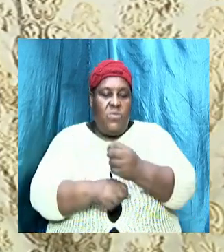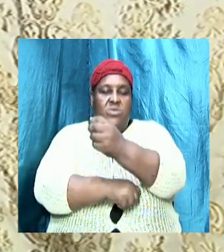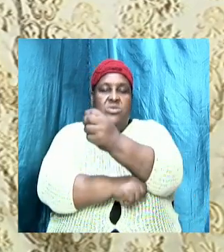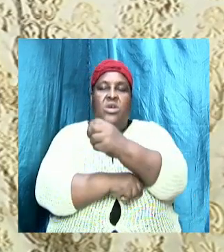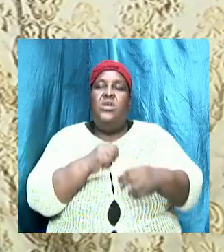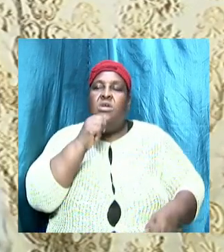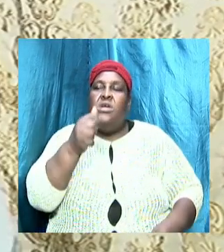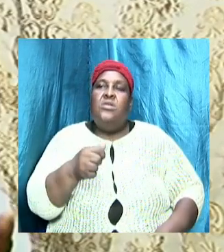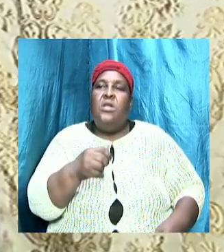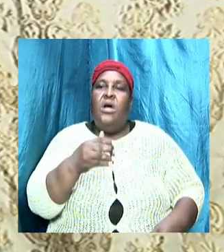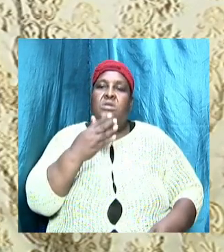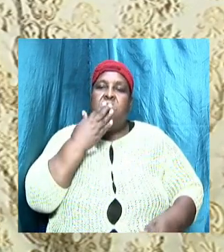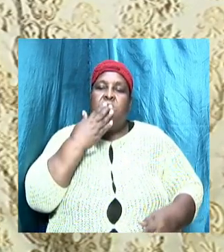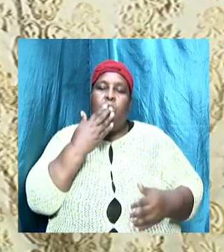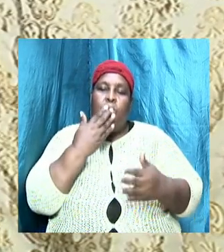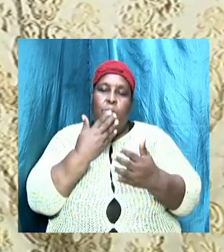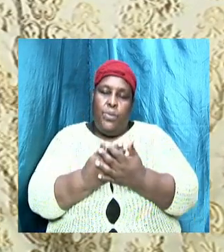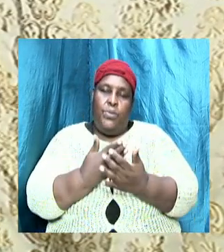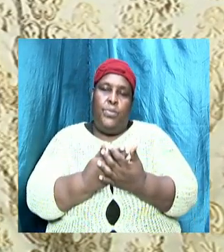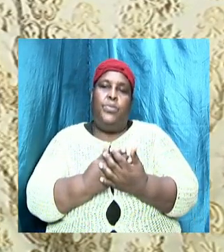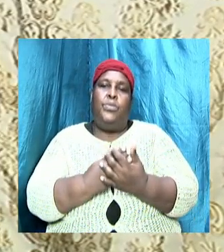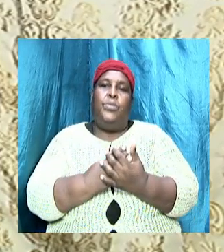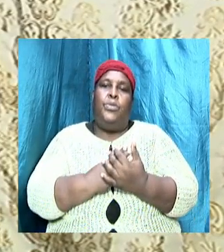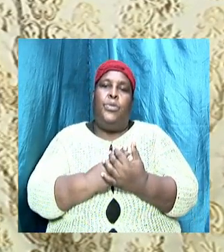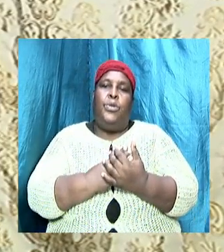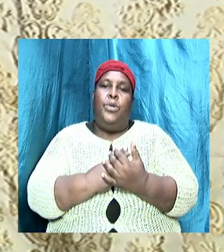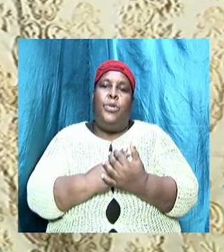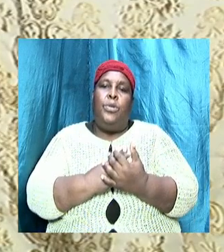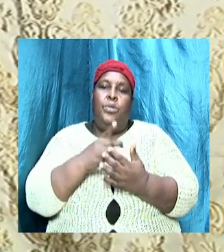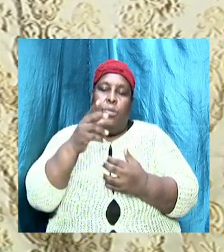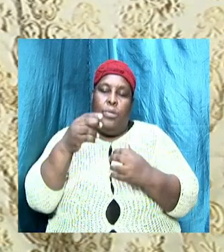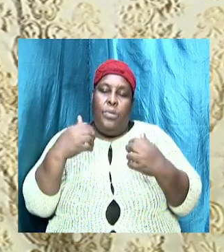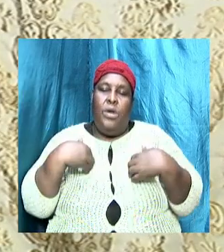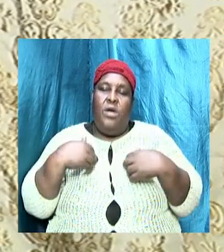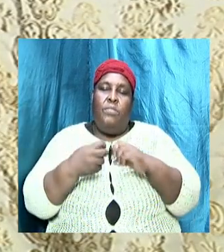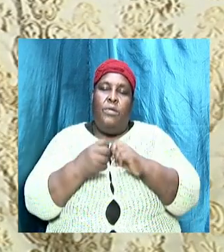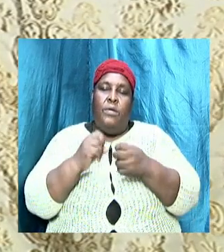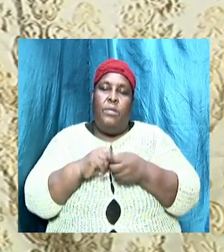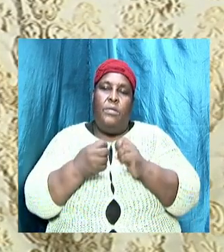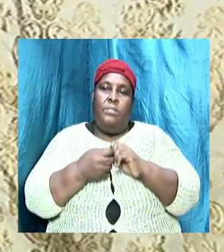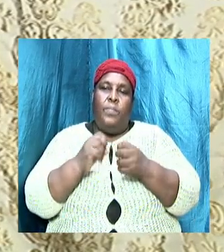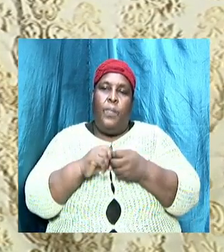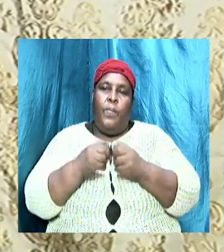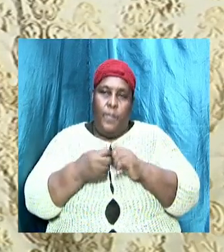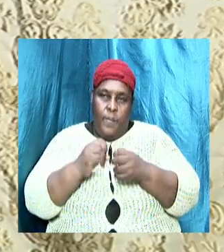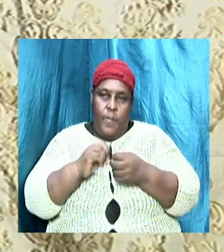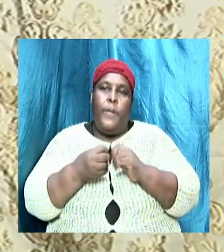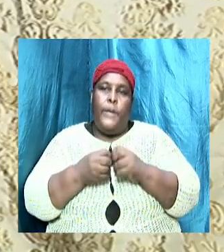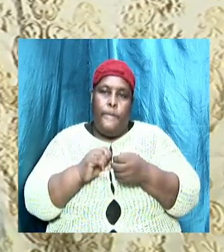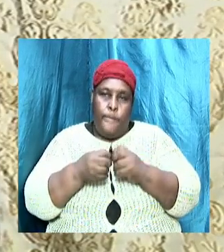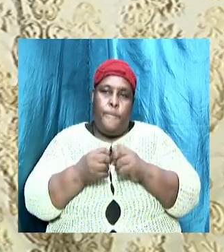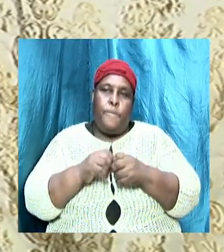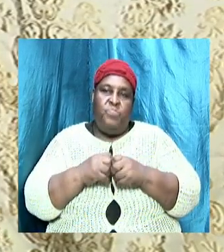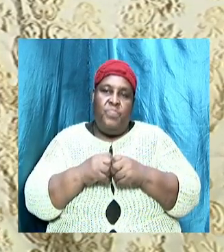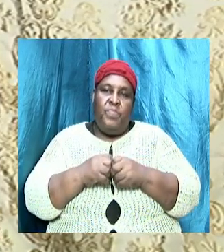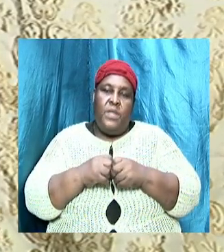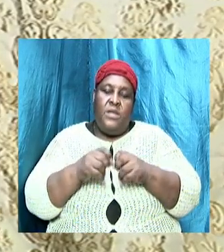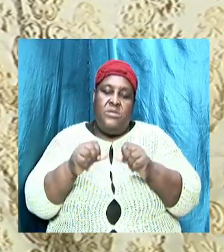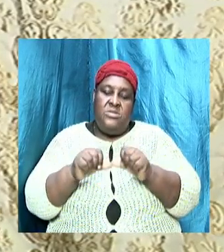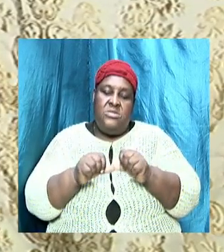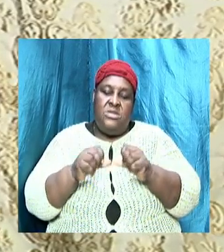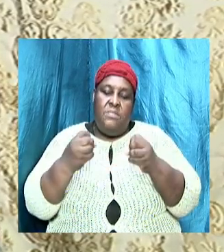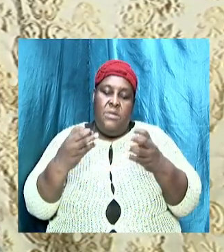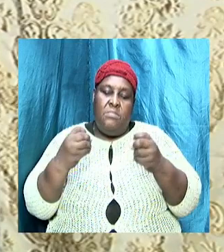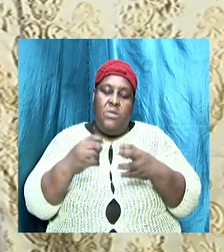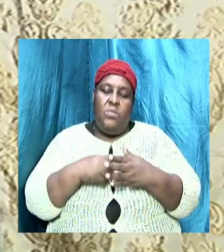is not well laid out you are going to have a problem and we spent the past couple of weeks talking about why doctrine is